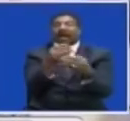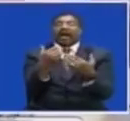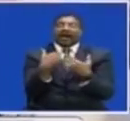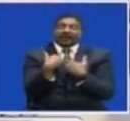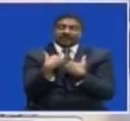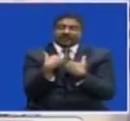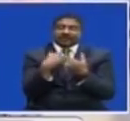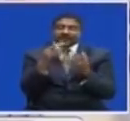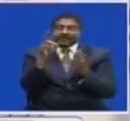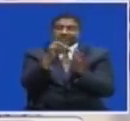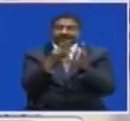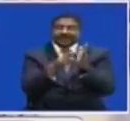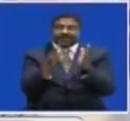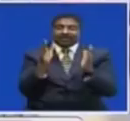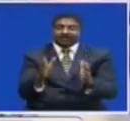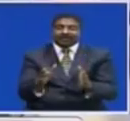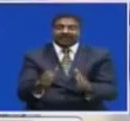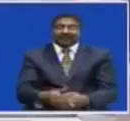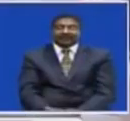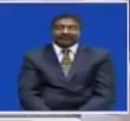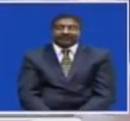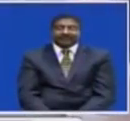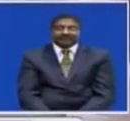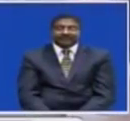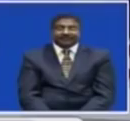Inambao ZNBC News Kafue